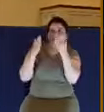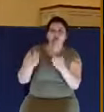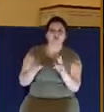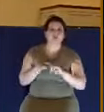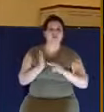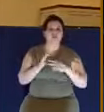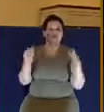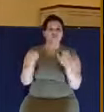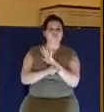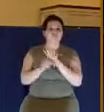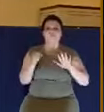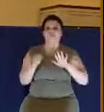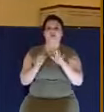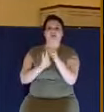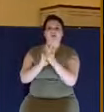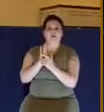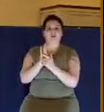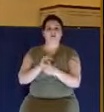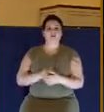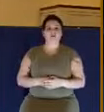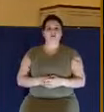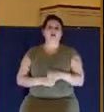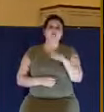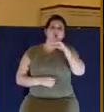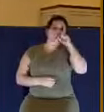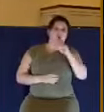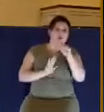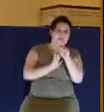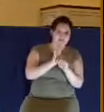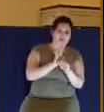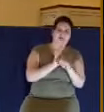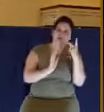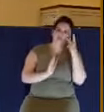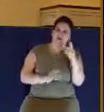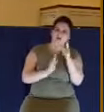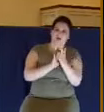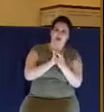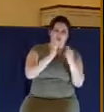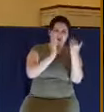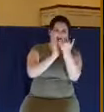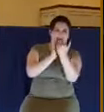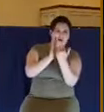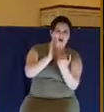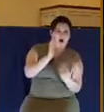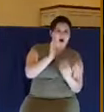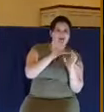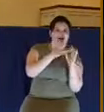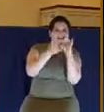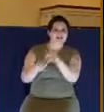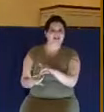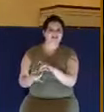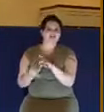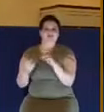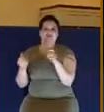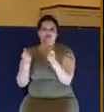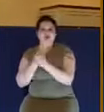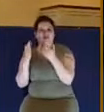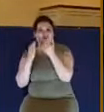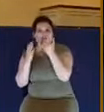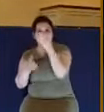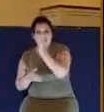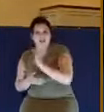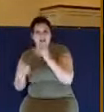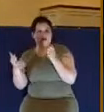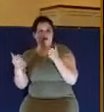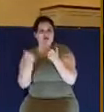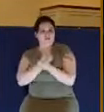the law is all about. You go back in the Old Testament and look at the laws there, you'll find out every one of them are traced to one of those two things. It's either loving God